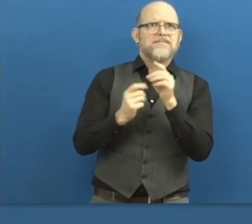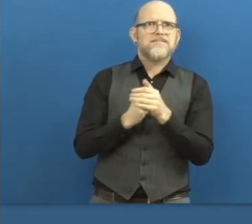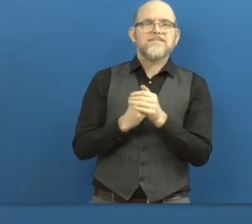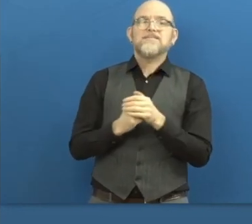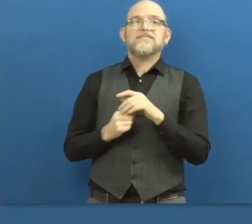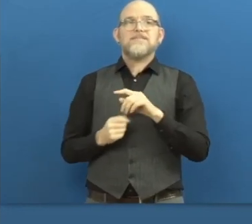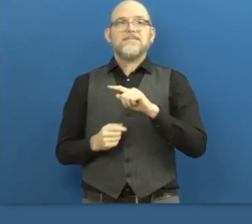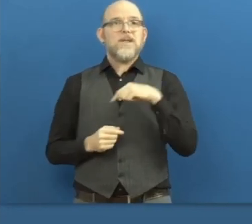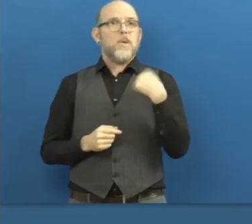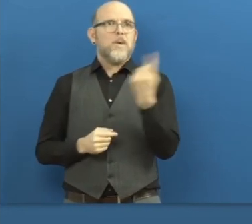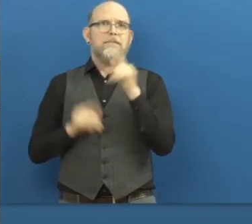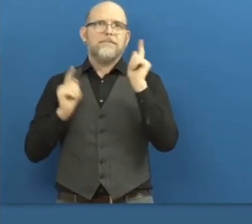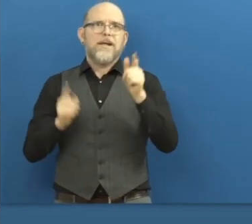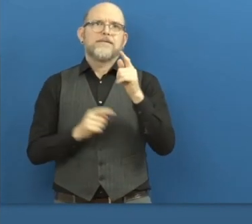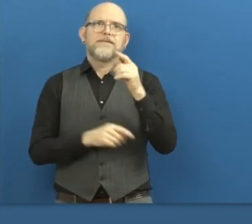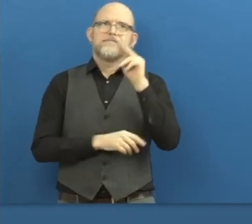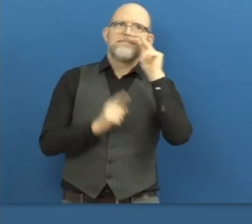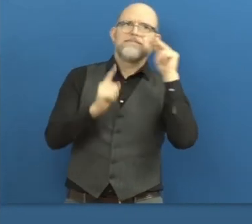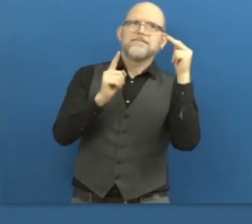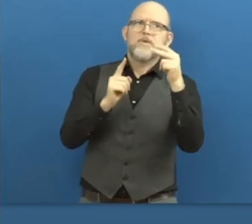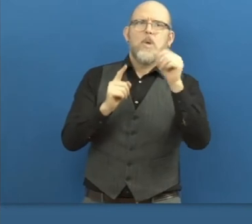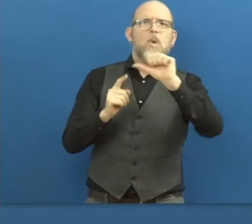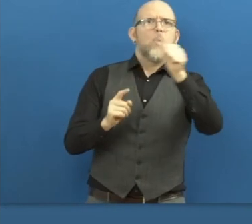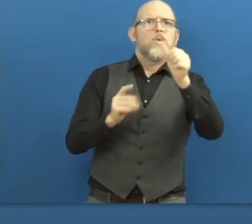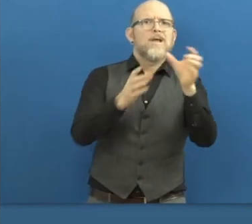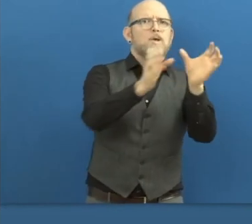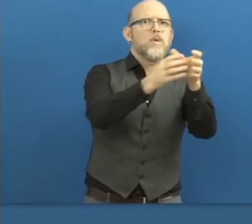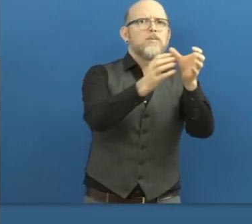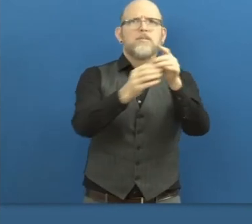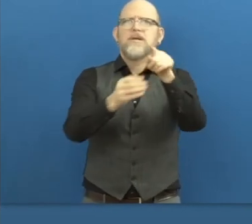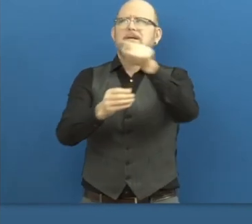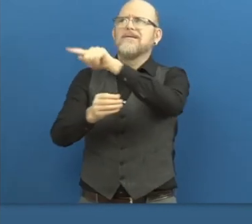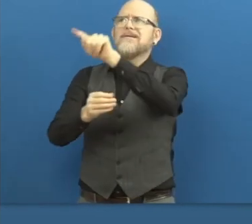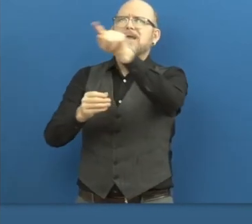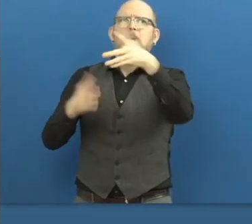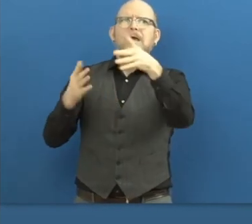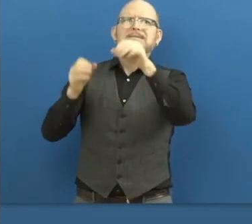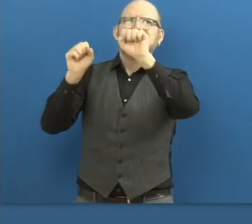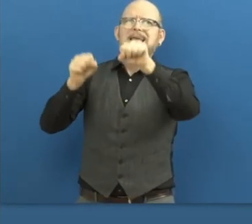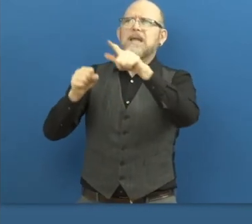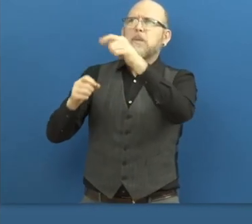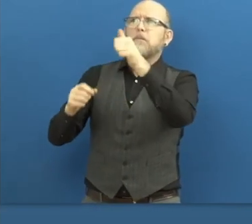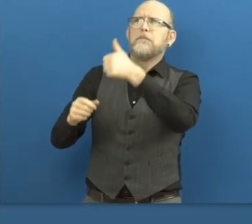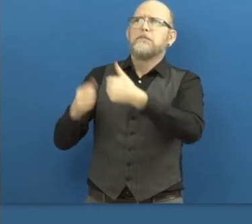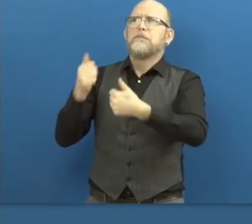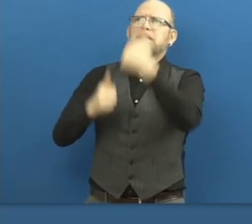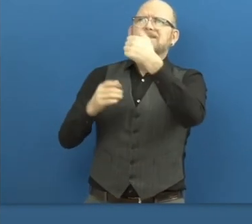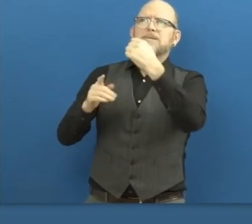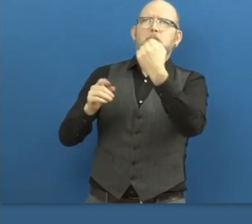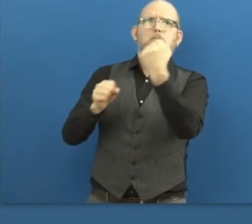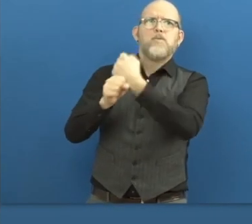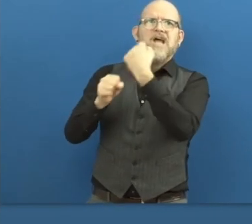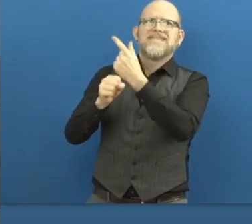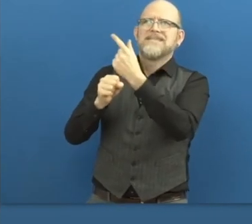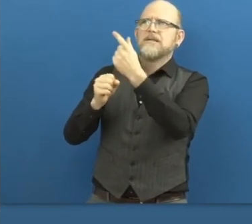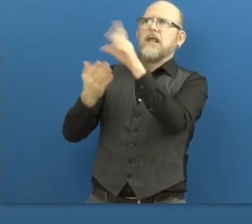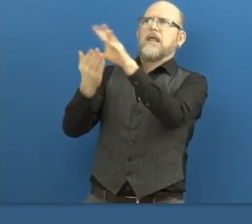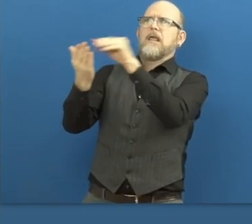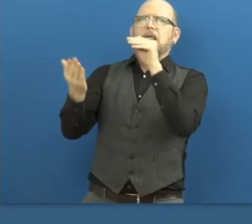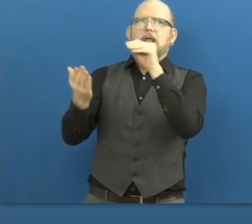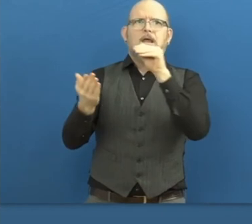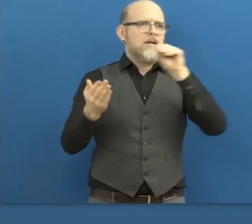What are the best practices that are out there? Which ones can we take from and apply to what we're doing in the US?